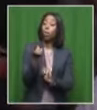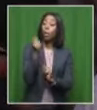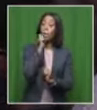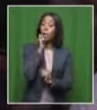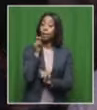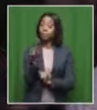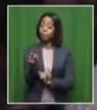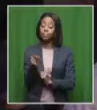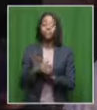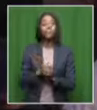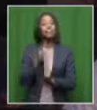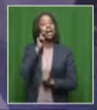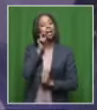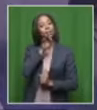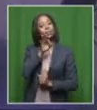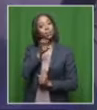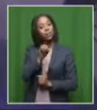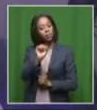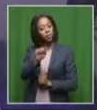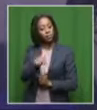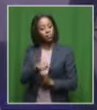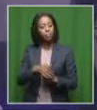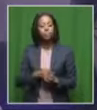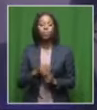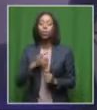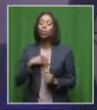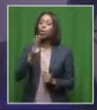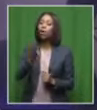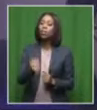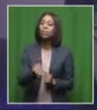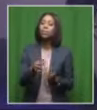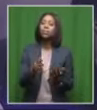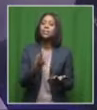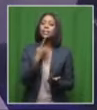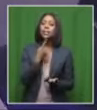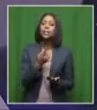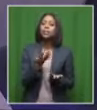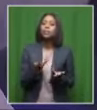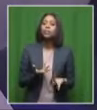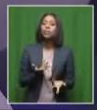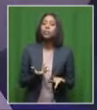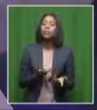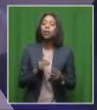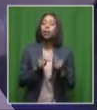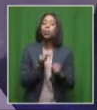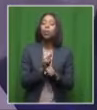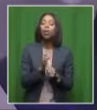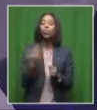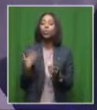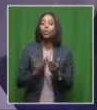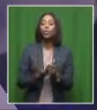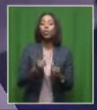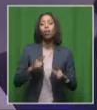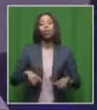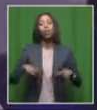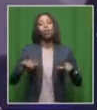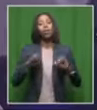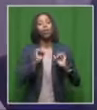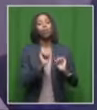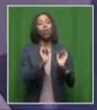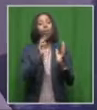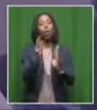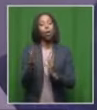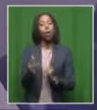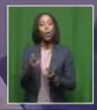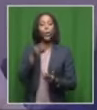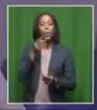gentleman, he's 30 years old, and we asked him what just about the journey of his life in terms